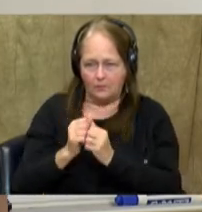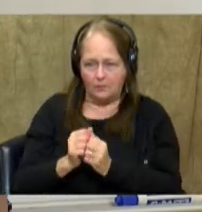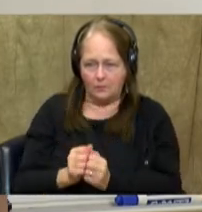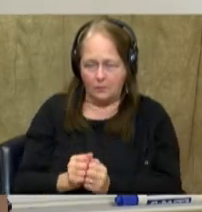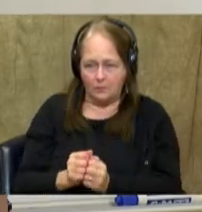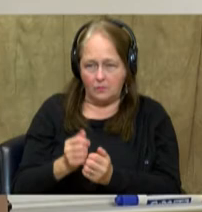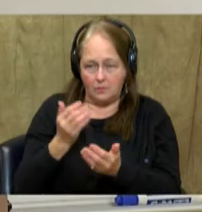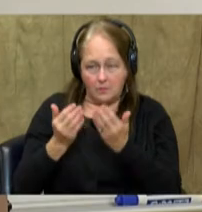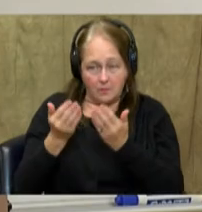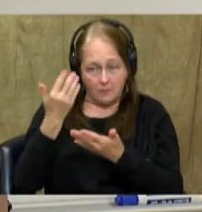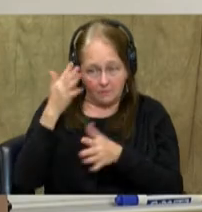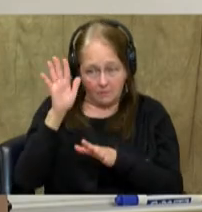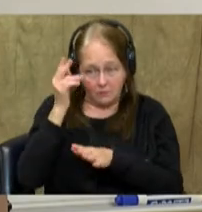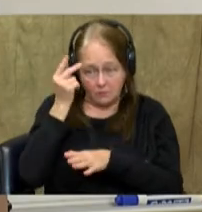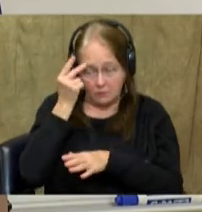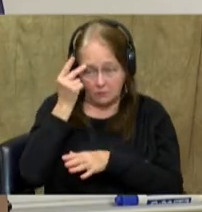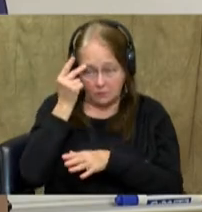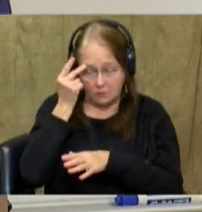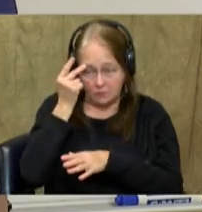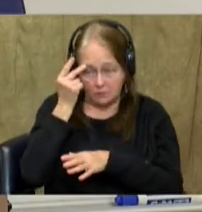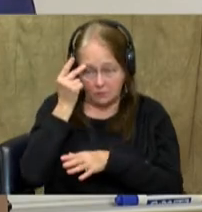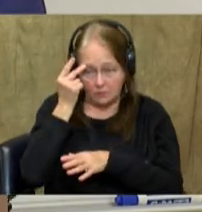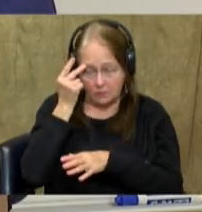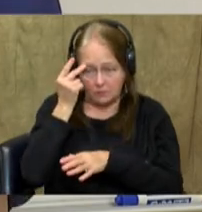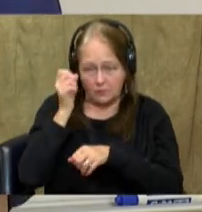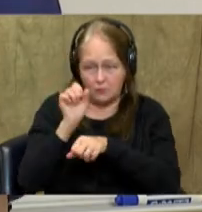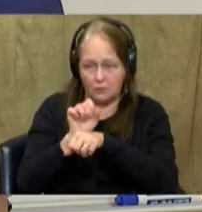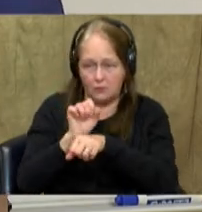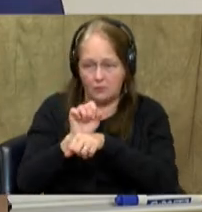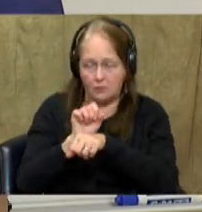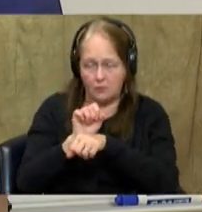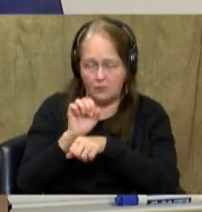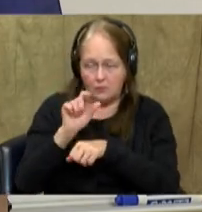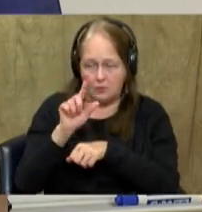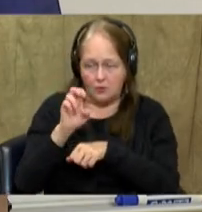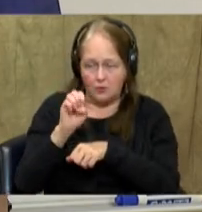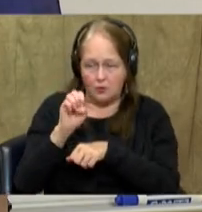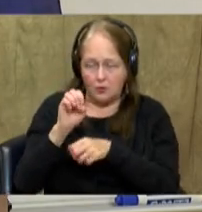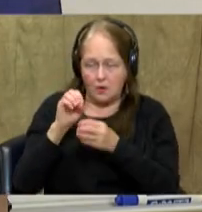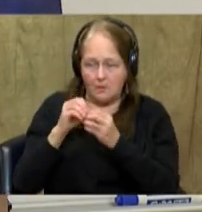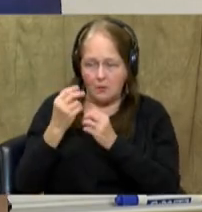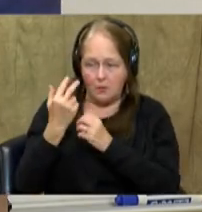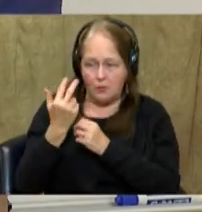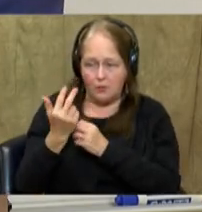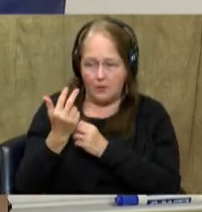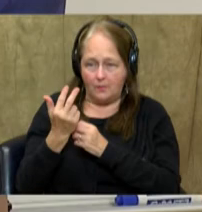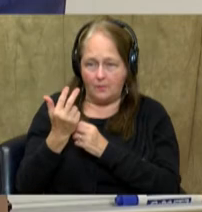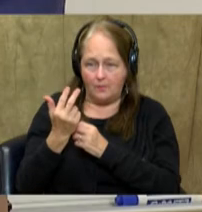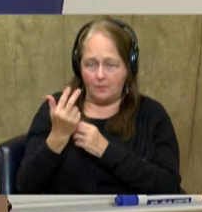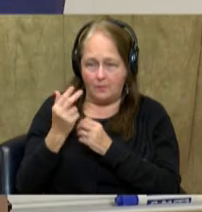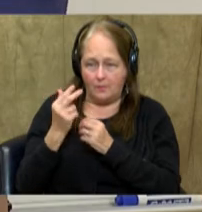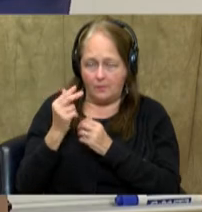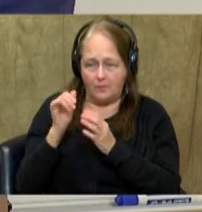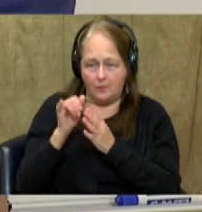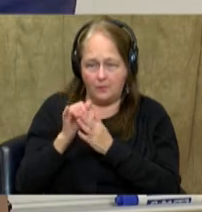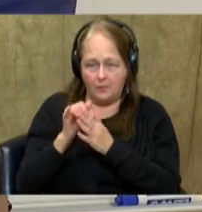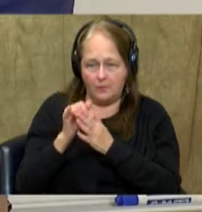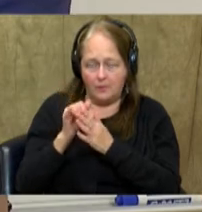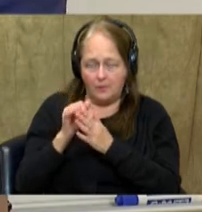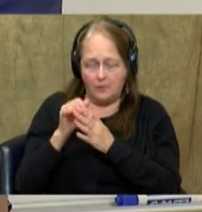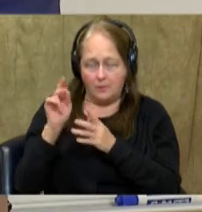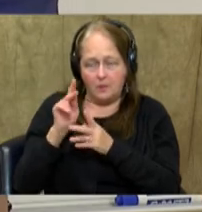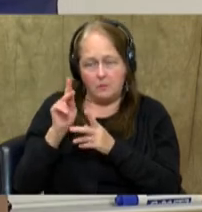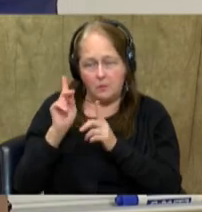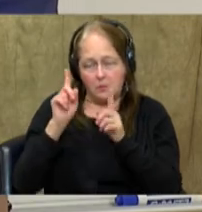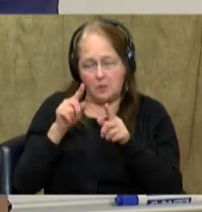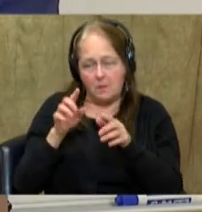Some of you may know if you've been doing your work this week. Clue number three, it's a popular honeymoon